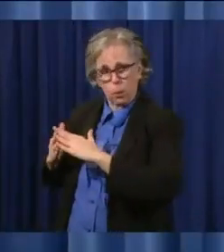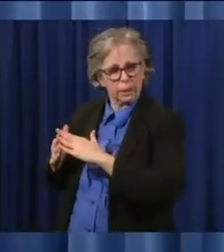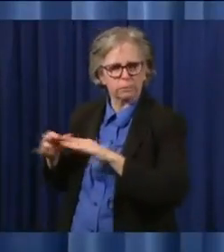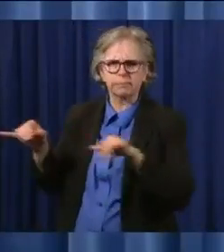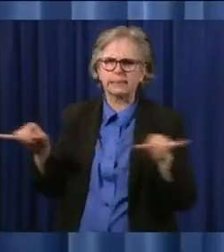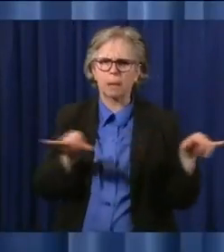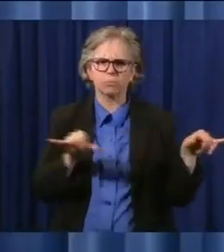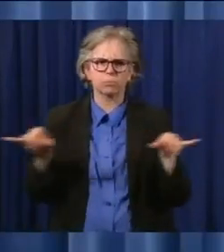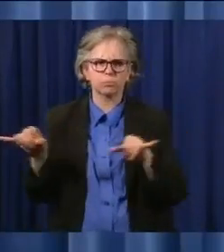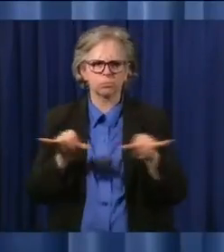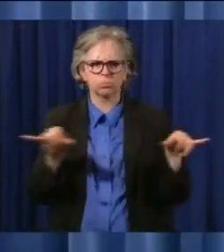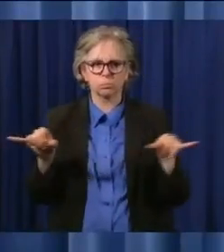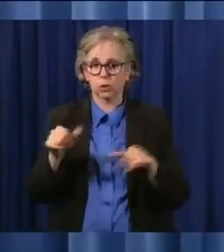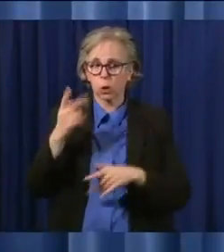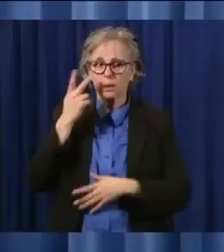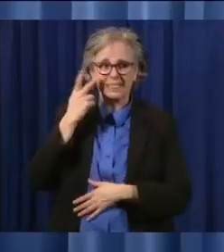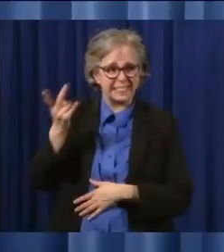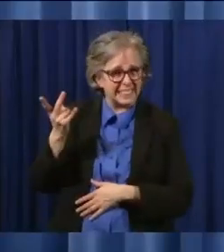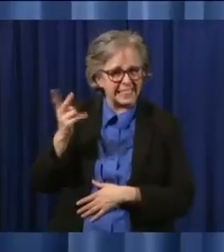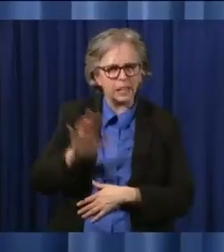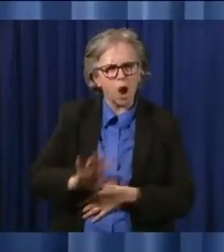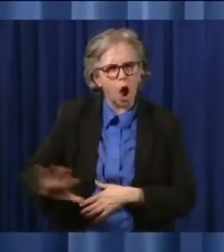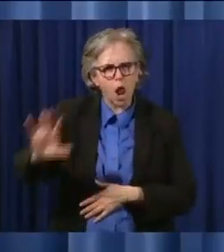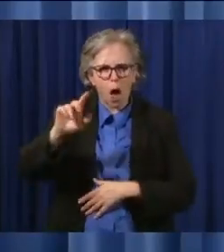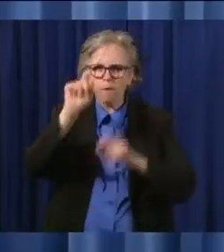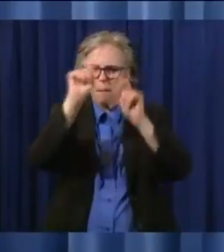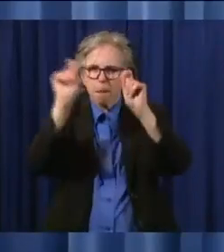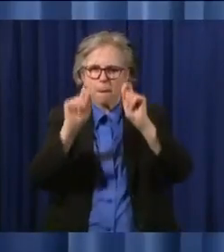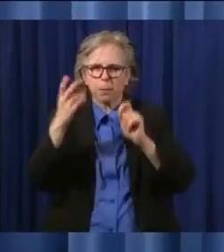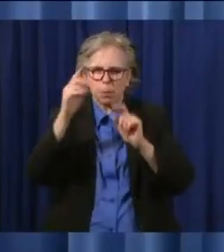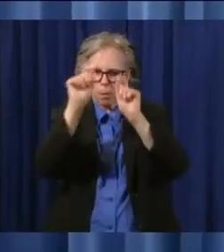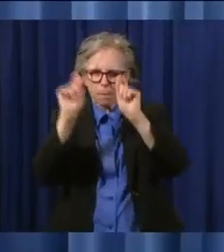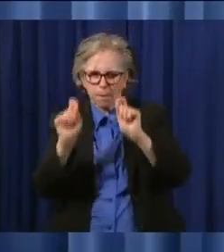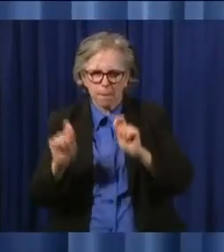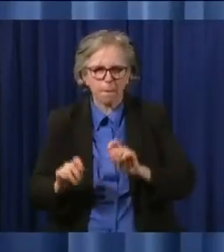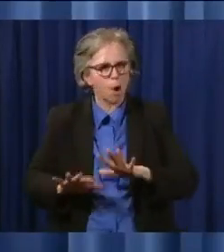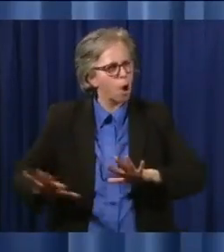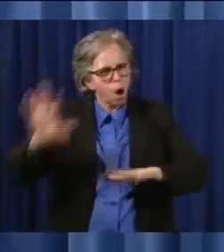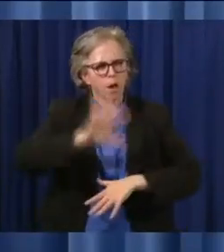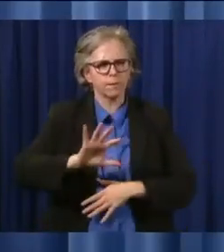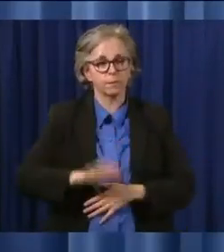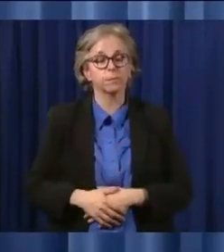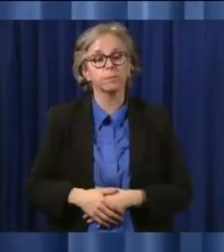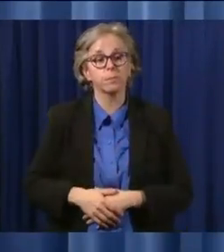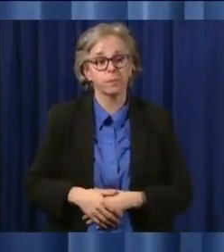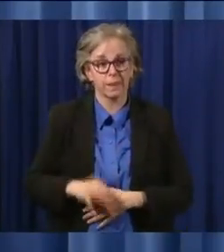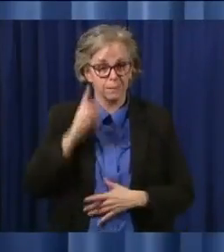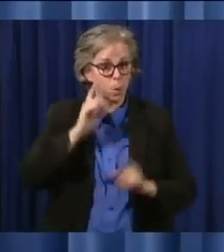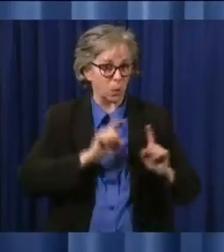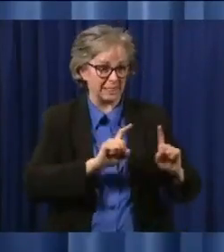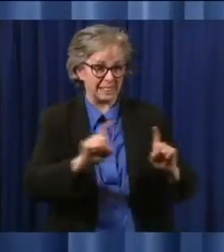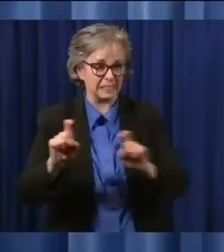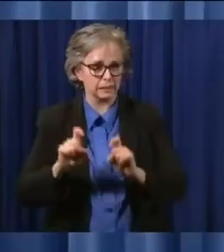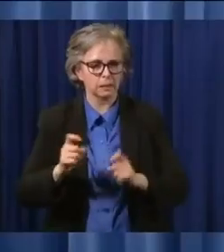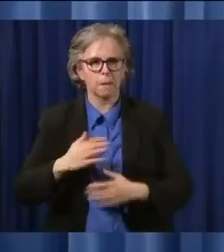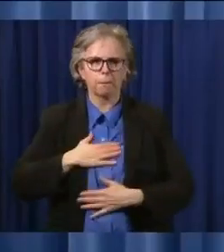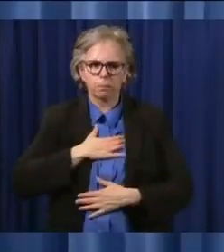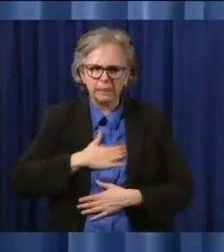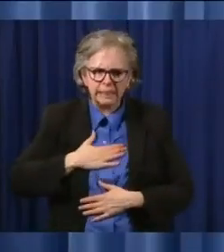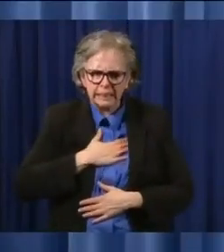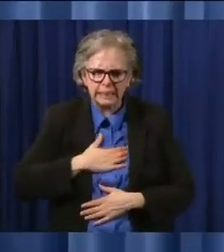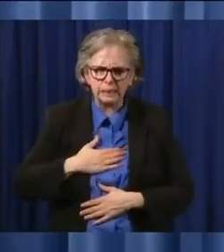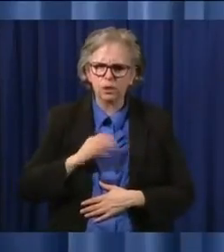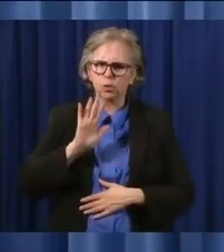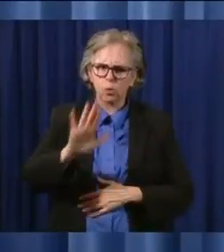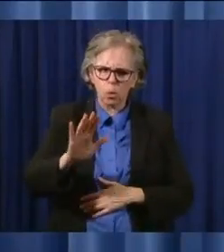see the reach. For testing, individuals should contact the federally qualified health center or community health center closest to you for